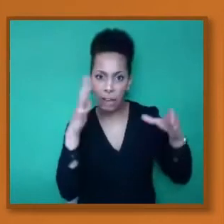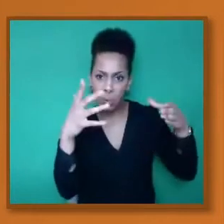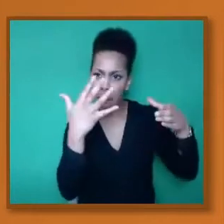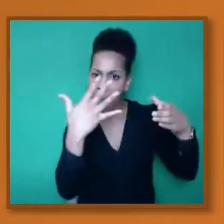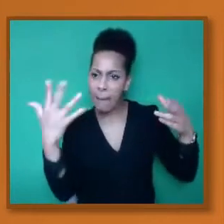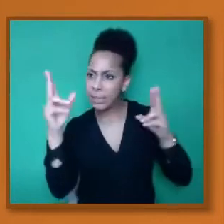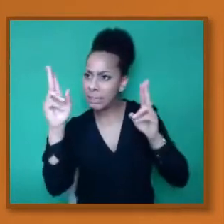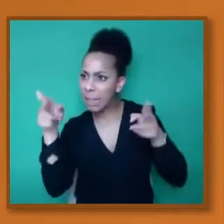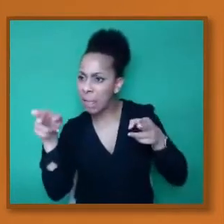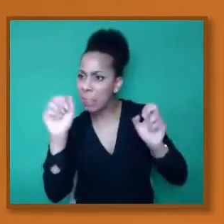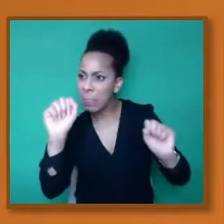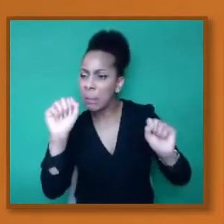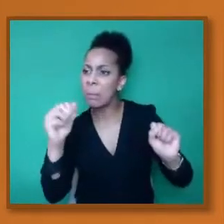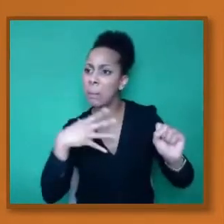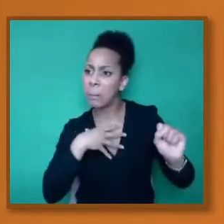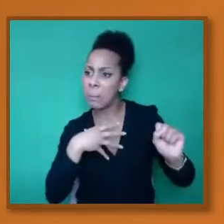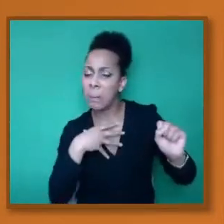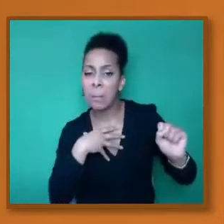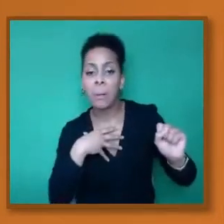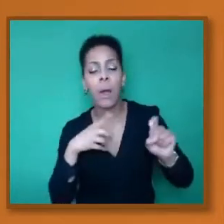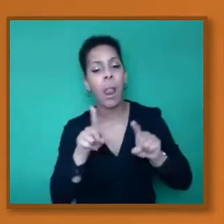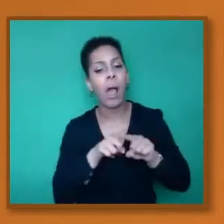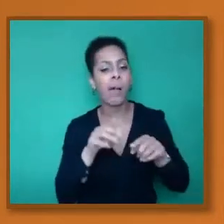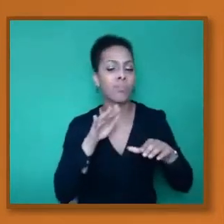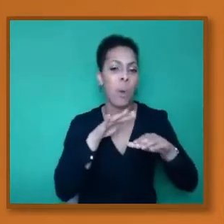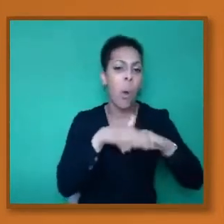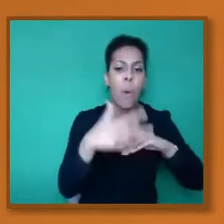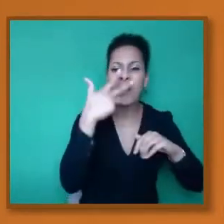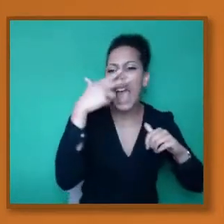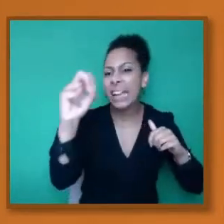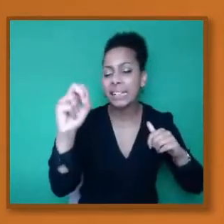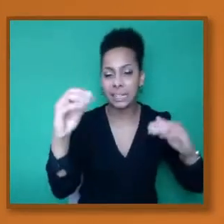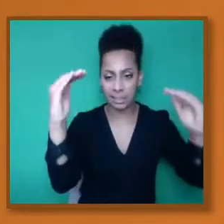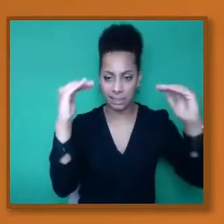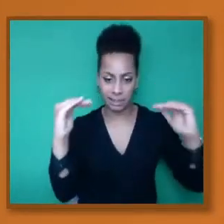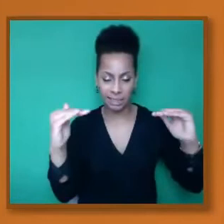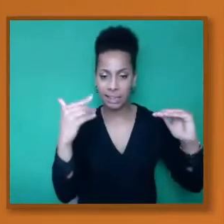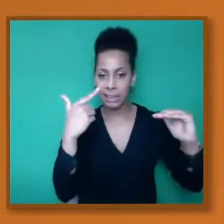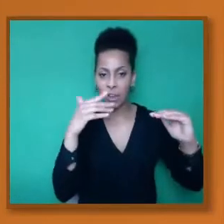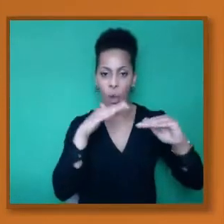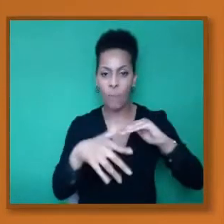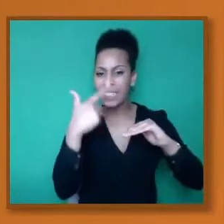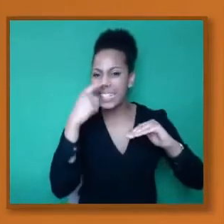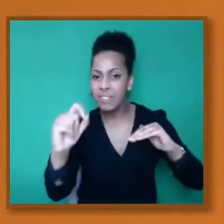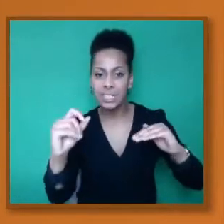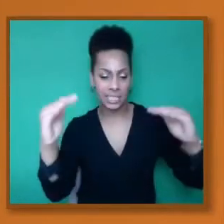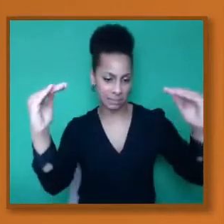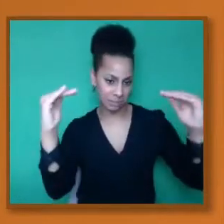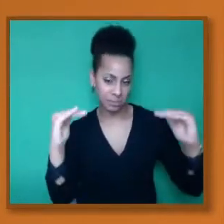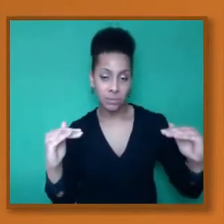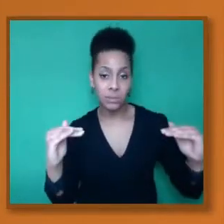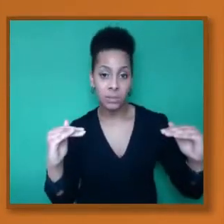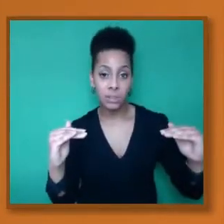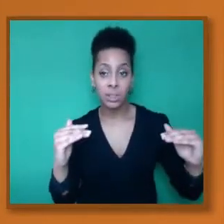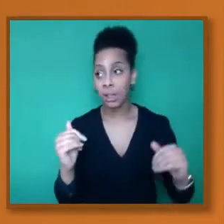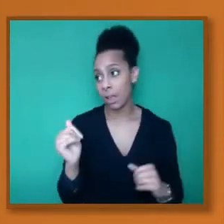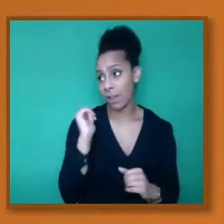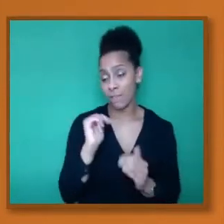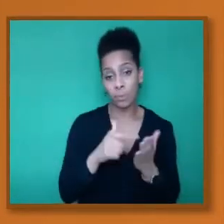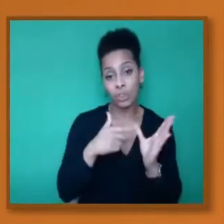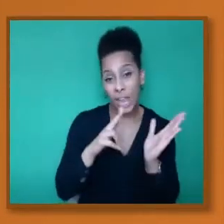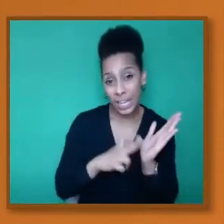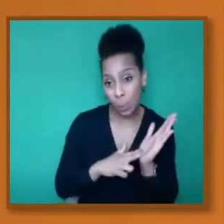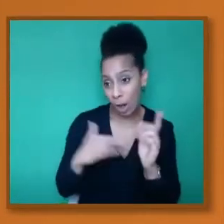the 80 plus, the 70 plus. Since January, we've seen an 85% reduction